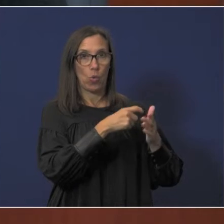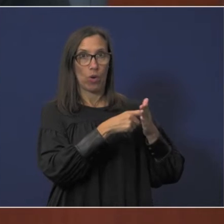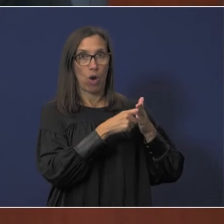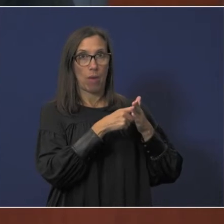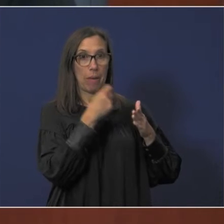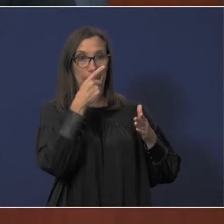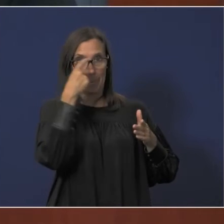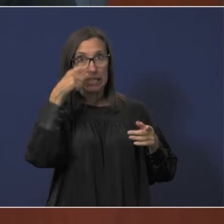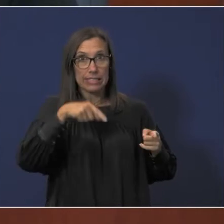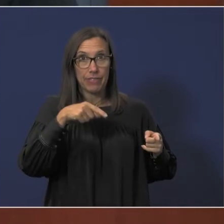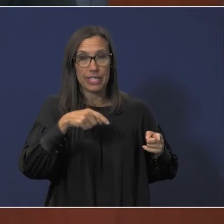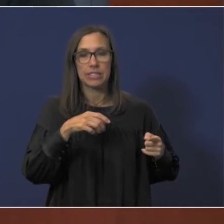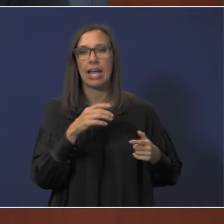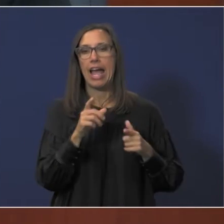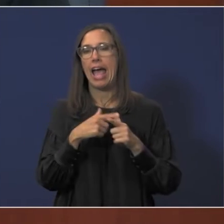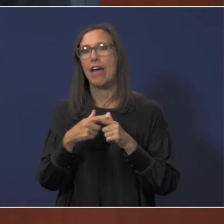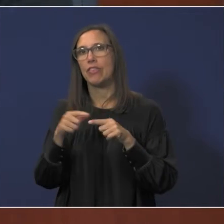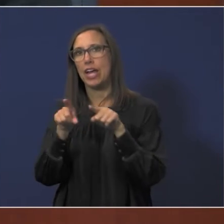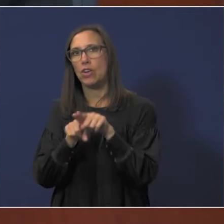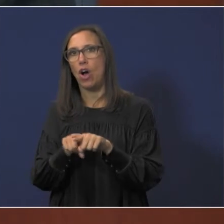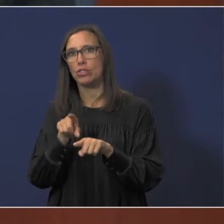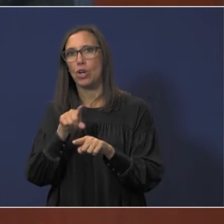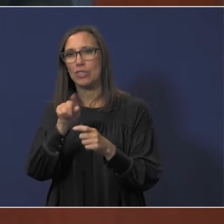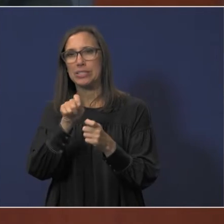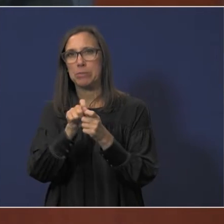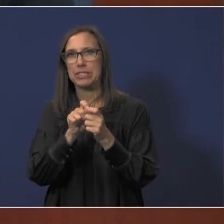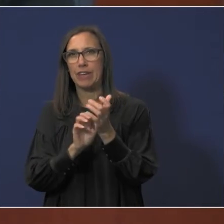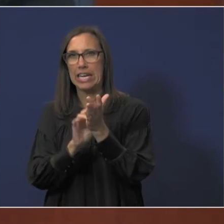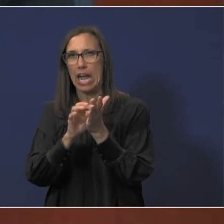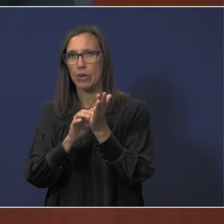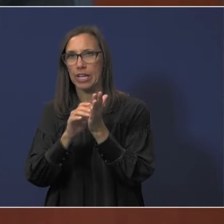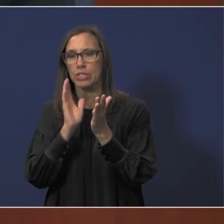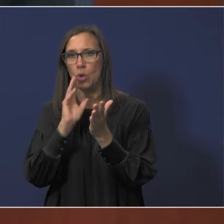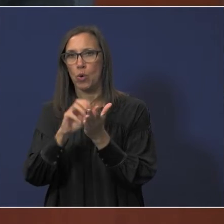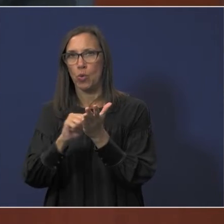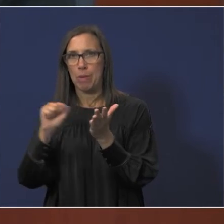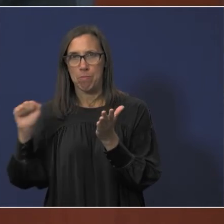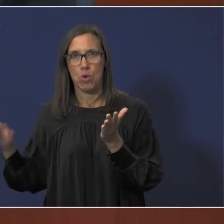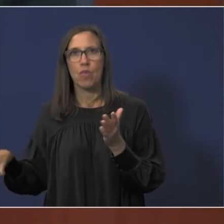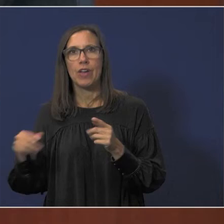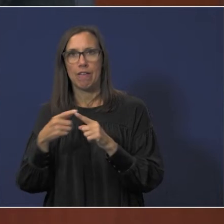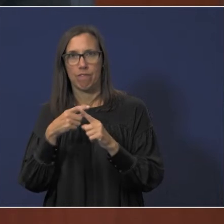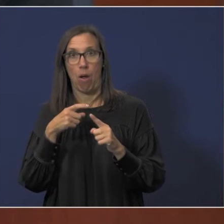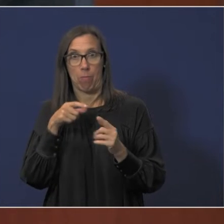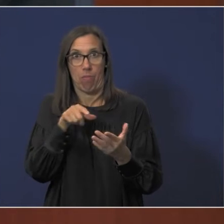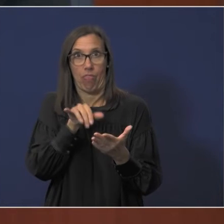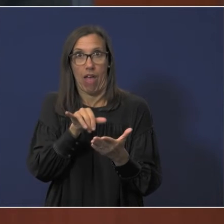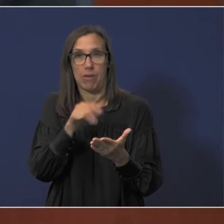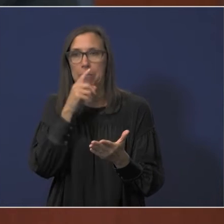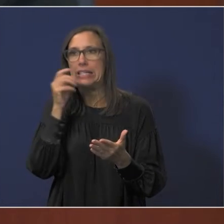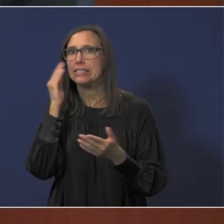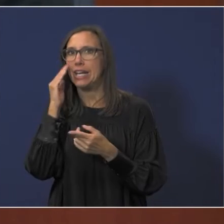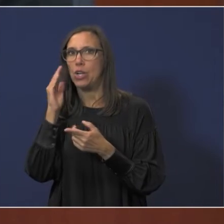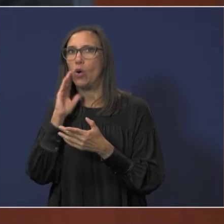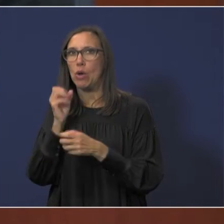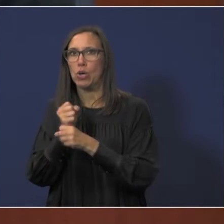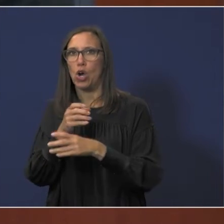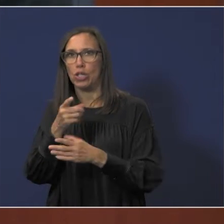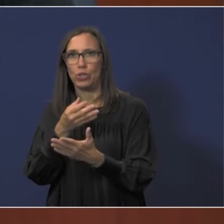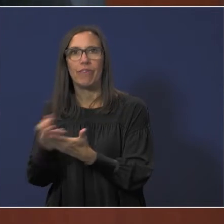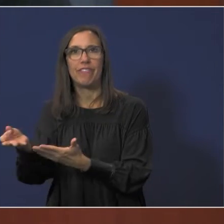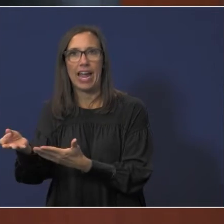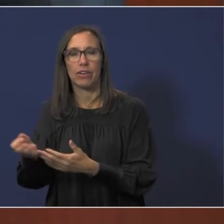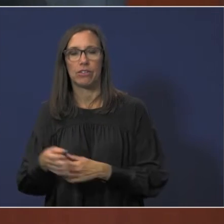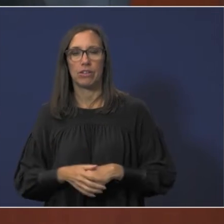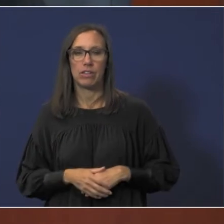this and then they also in certain calculations will remove this from the calculation because they know it would cause you to fail it